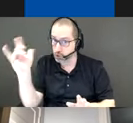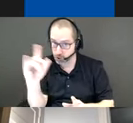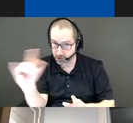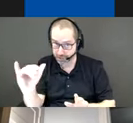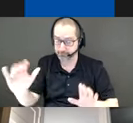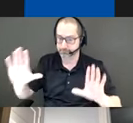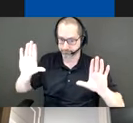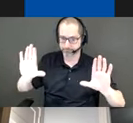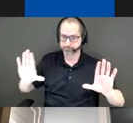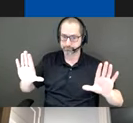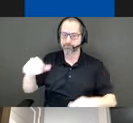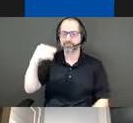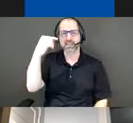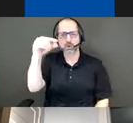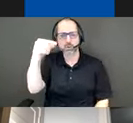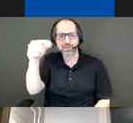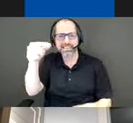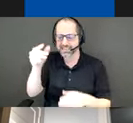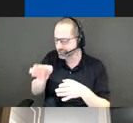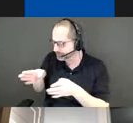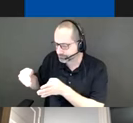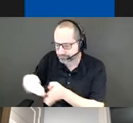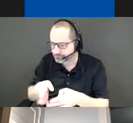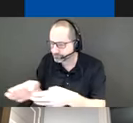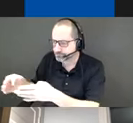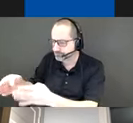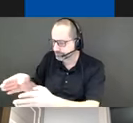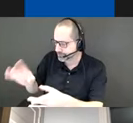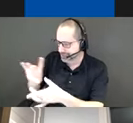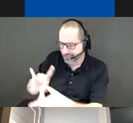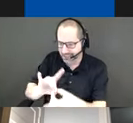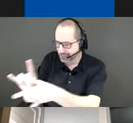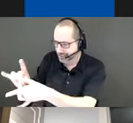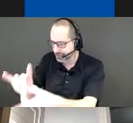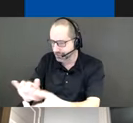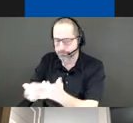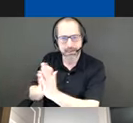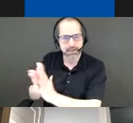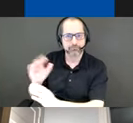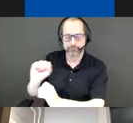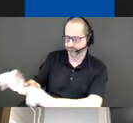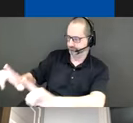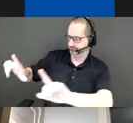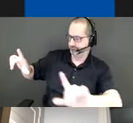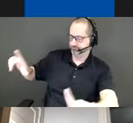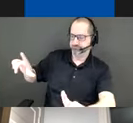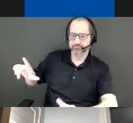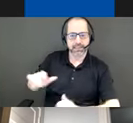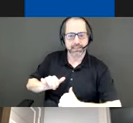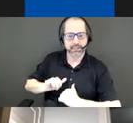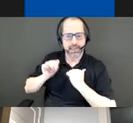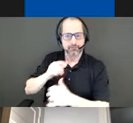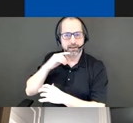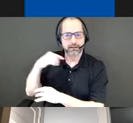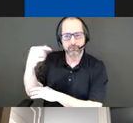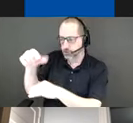series of green micro corridors connected and expanding to reveal a living canvas of these experimental gardens designed specifically to survive